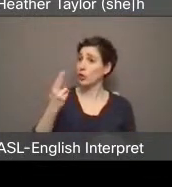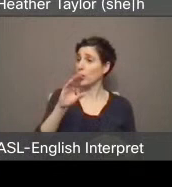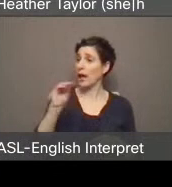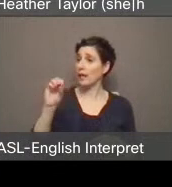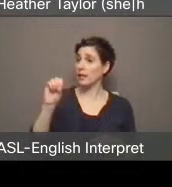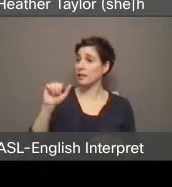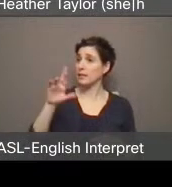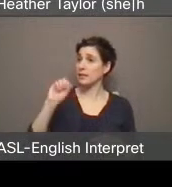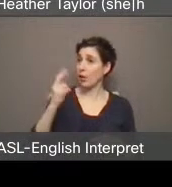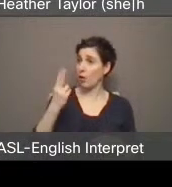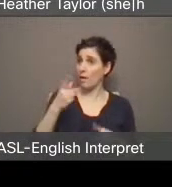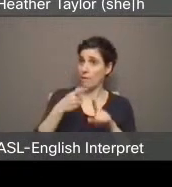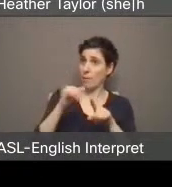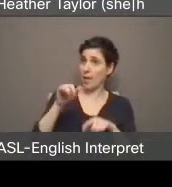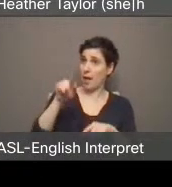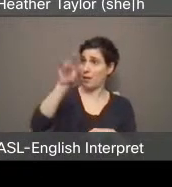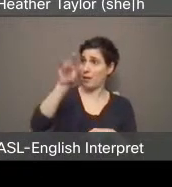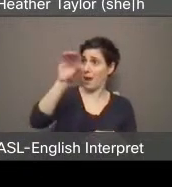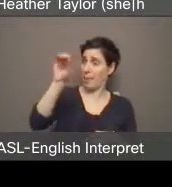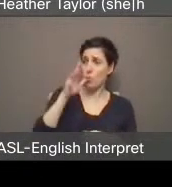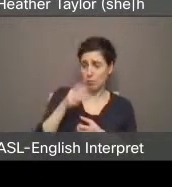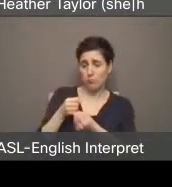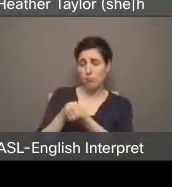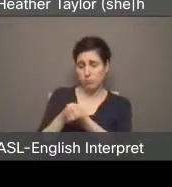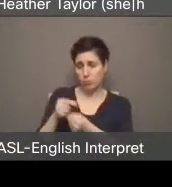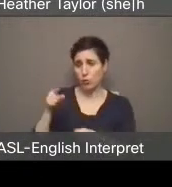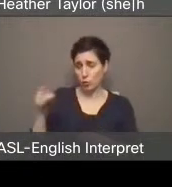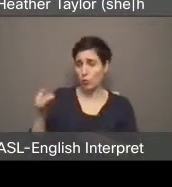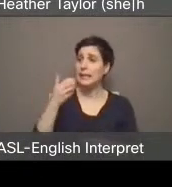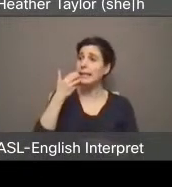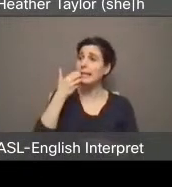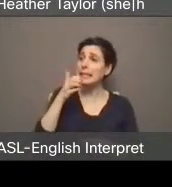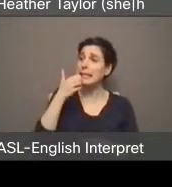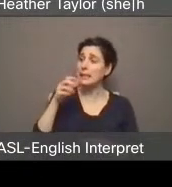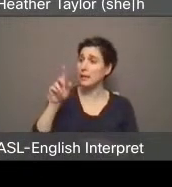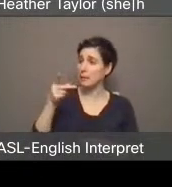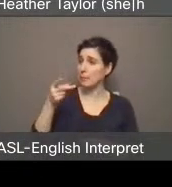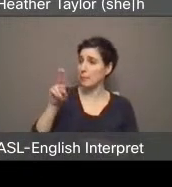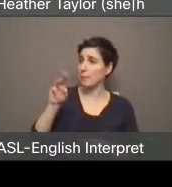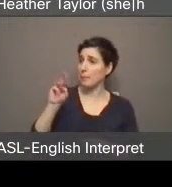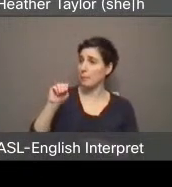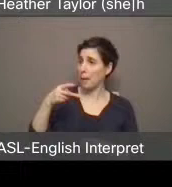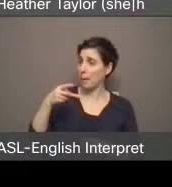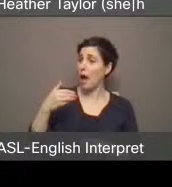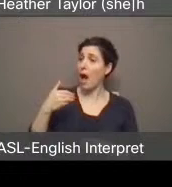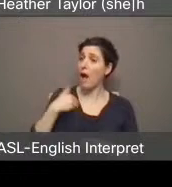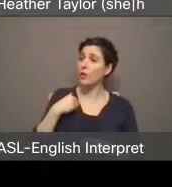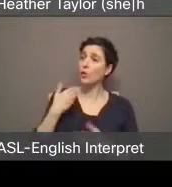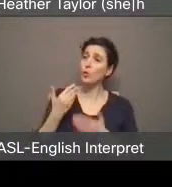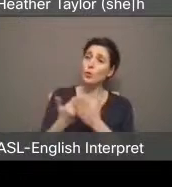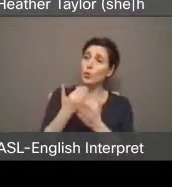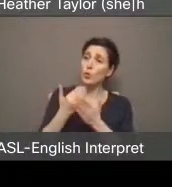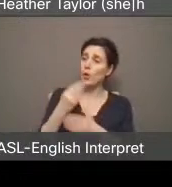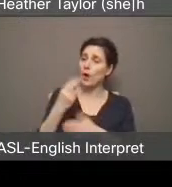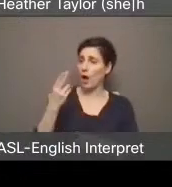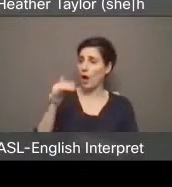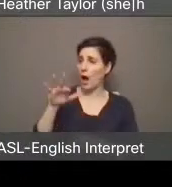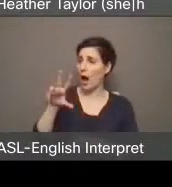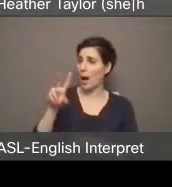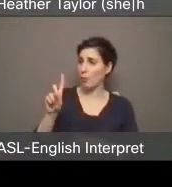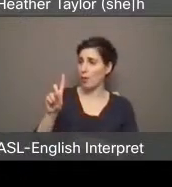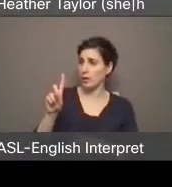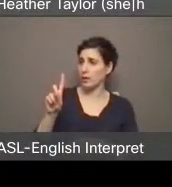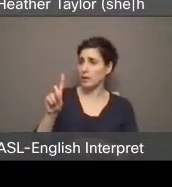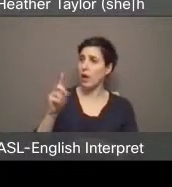suggest if you're doing the, if you're getting a heat pump, there's a new hybrid heat, hot water heater technology, that's zero